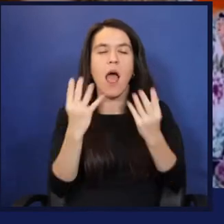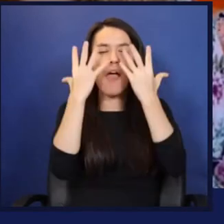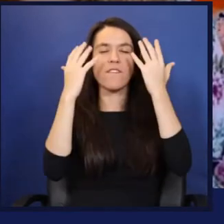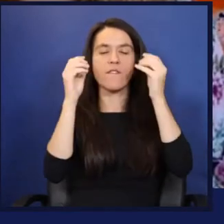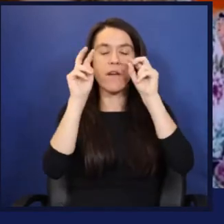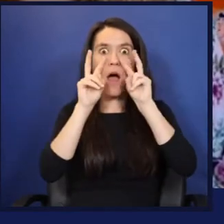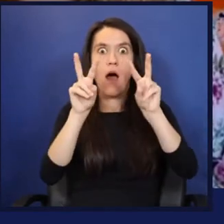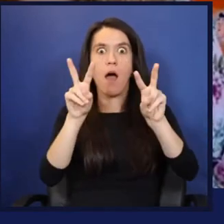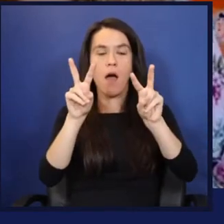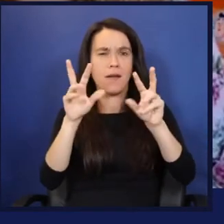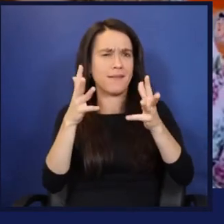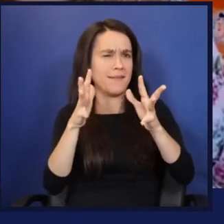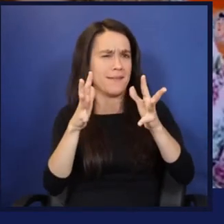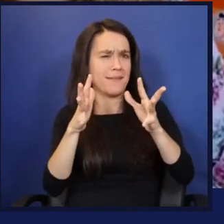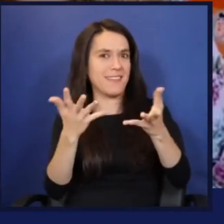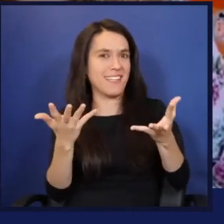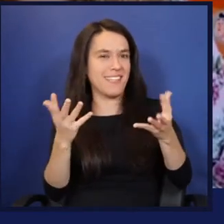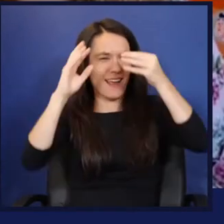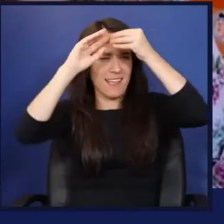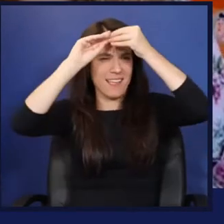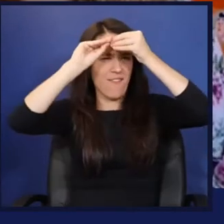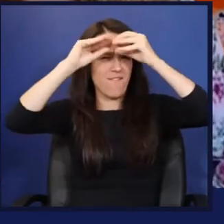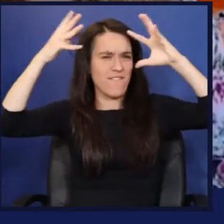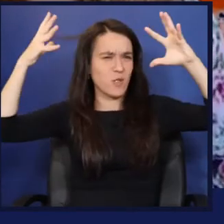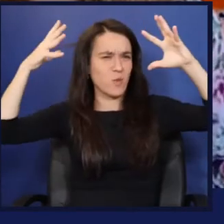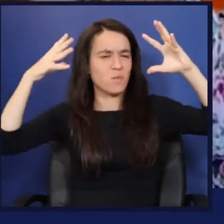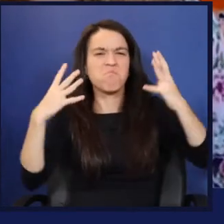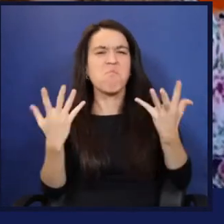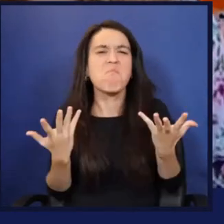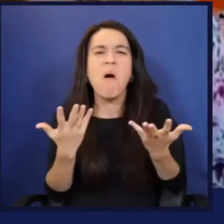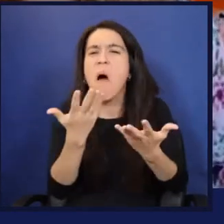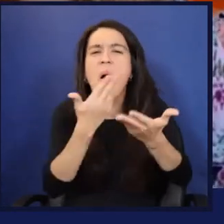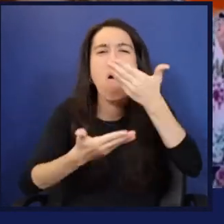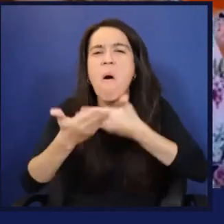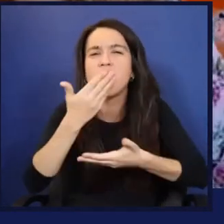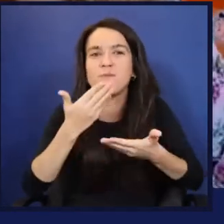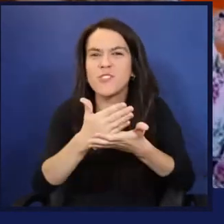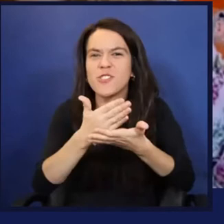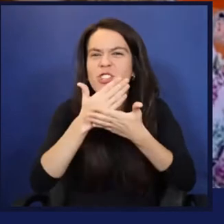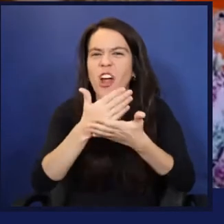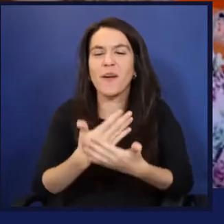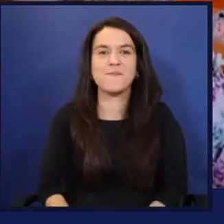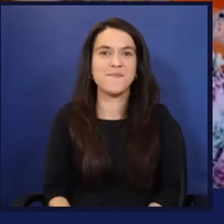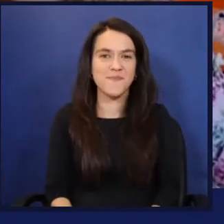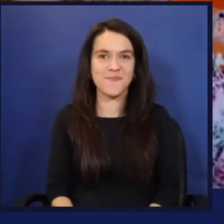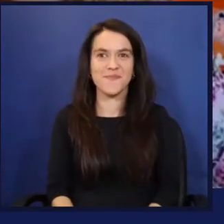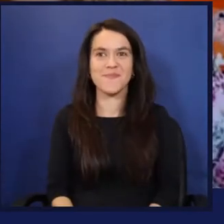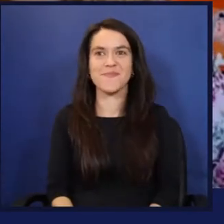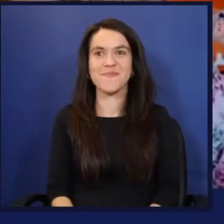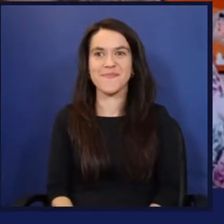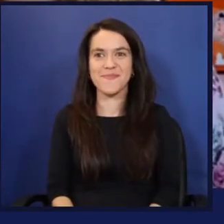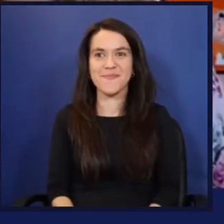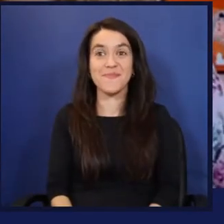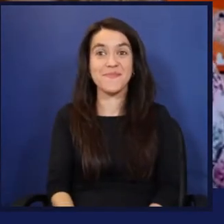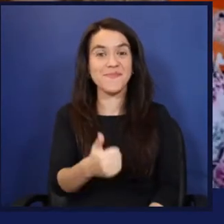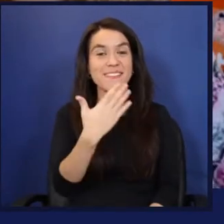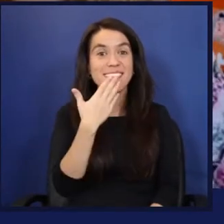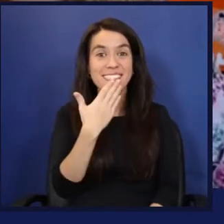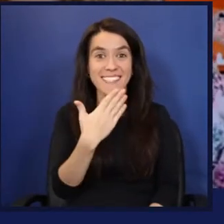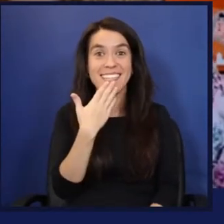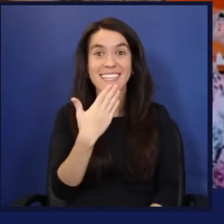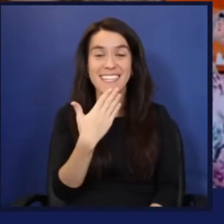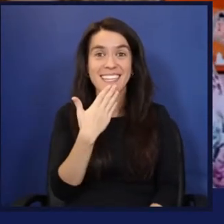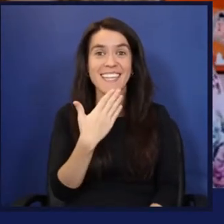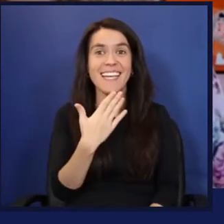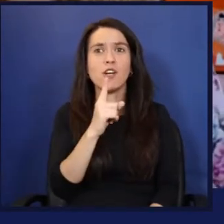yeah, show us what you've got to share. Yeah. No. Yes. Thank you. And look, it really does connect really